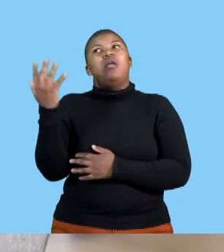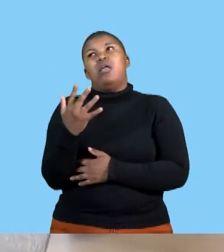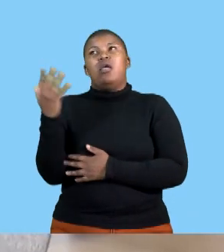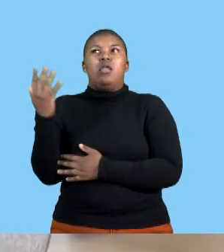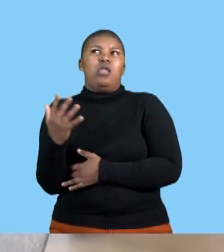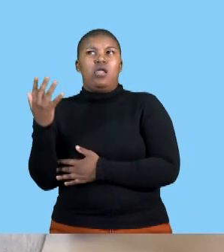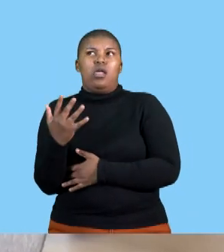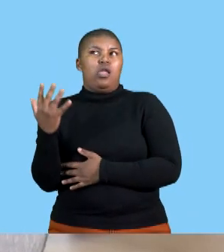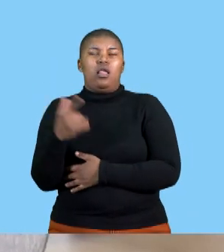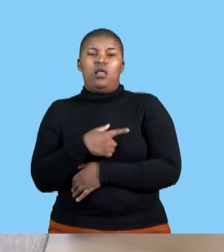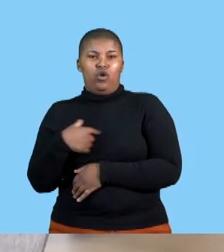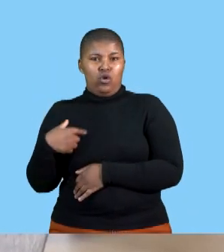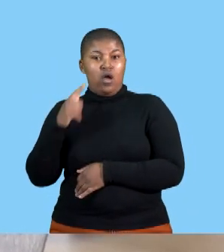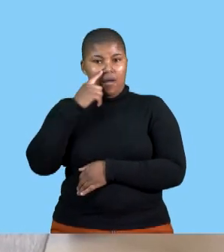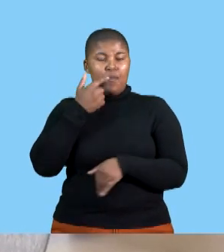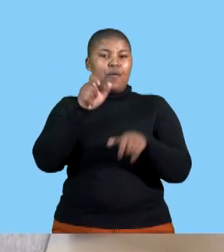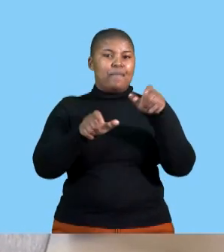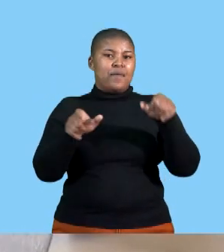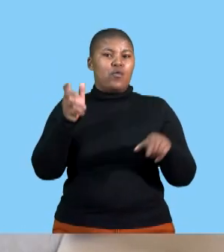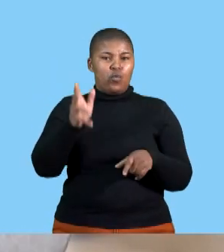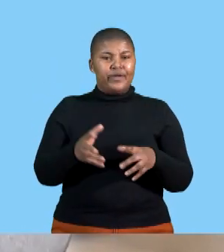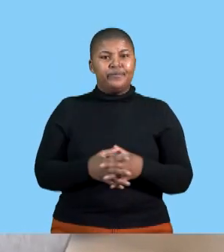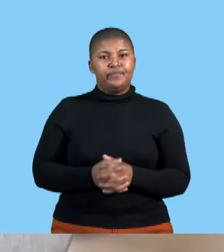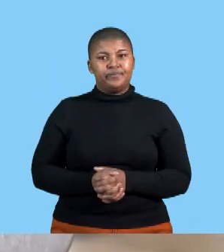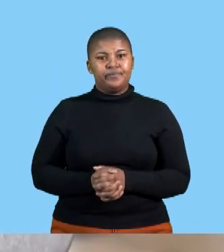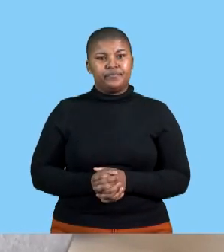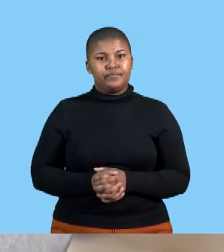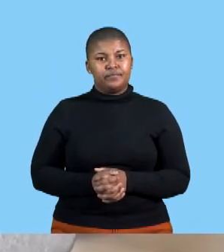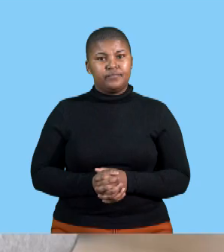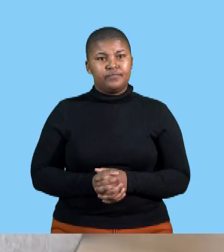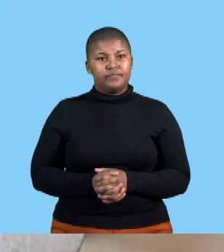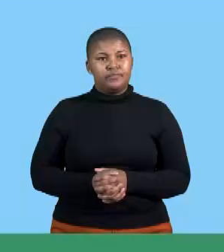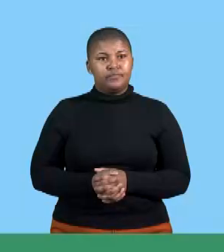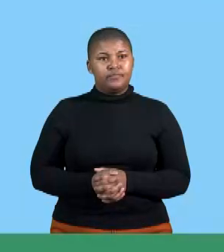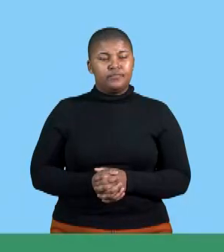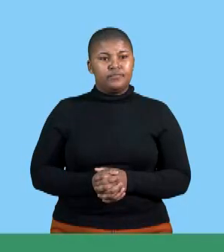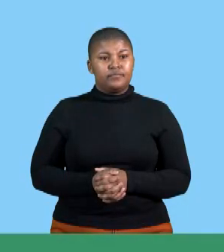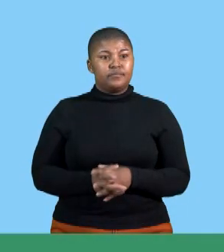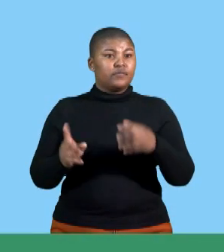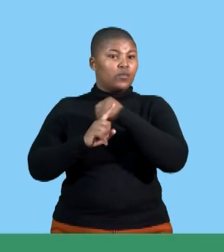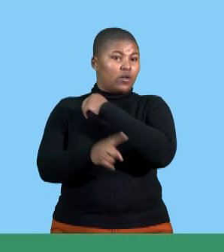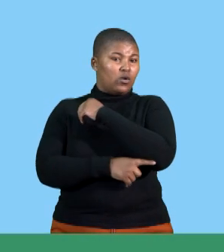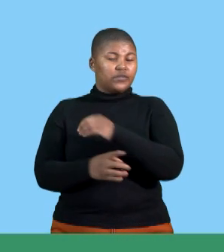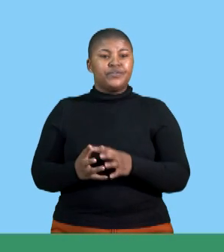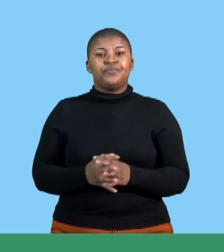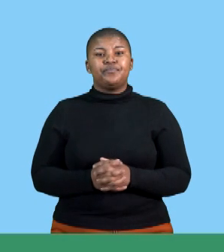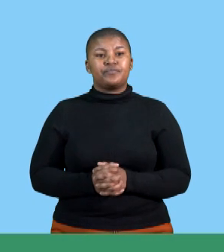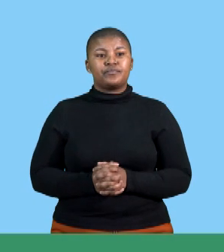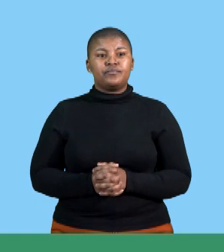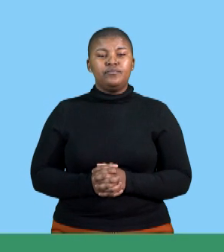through your presentation and it's very, very, very long. Right. Lastly, since the question said, quote, three factors.